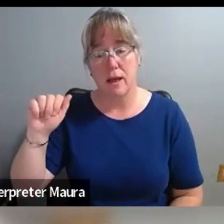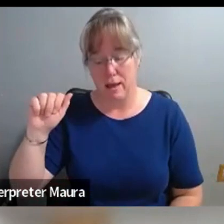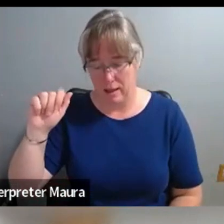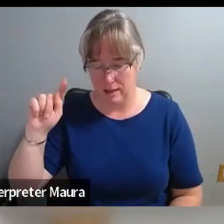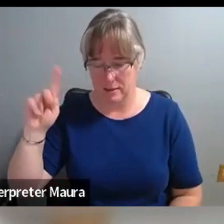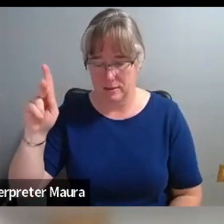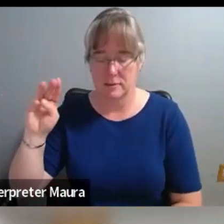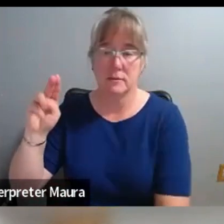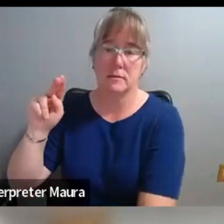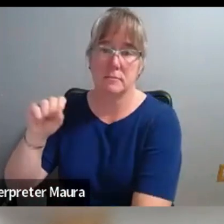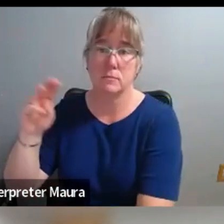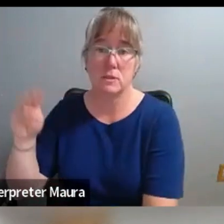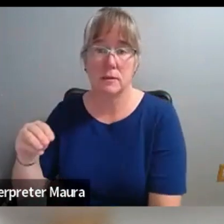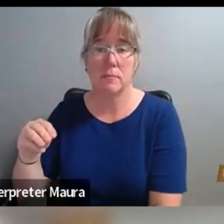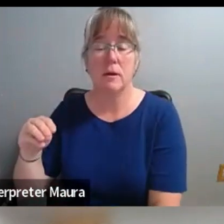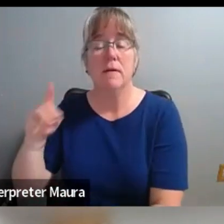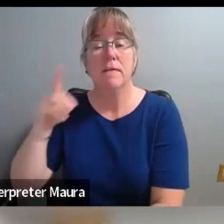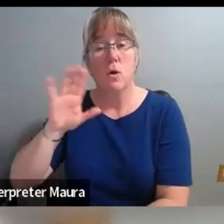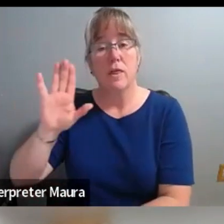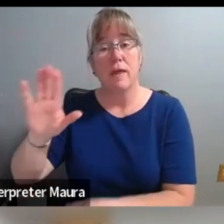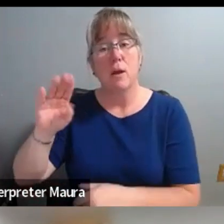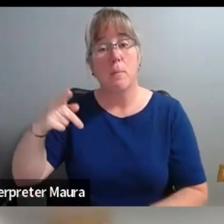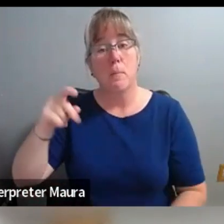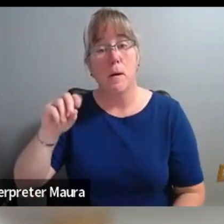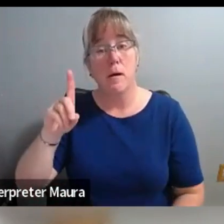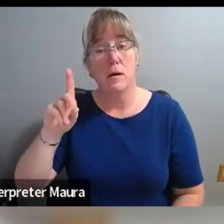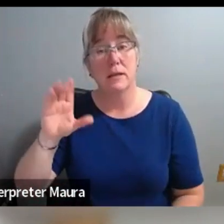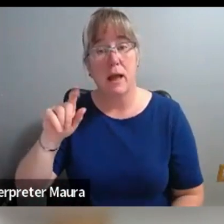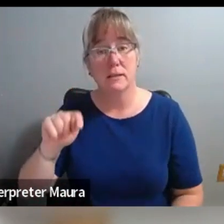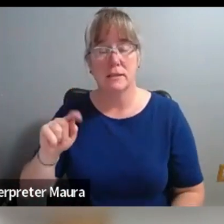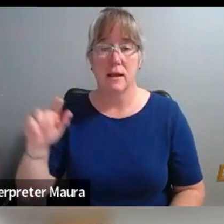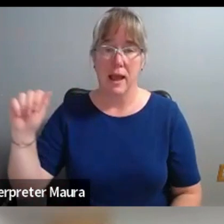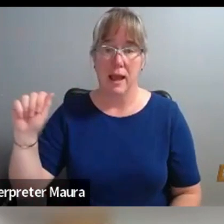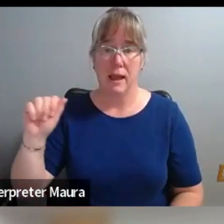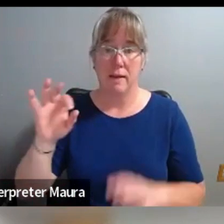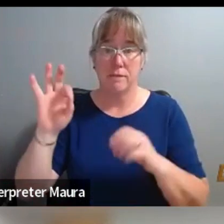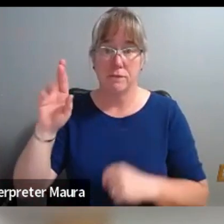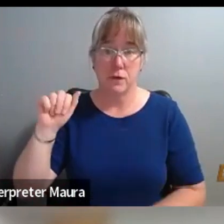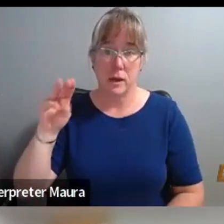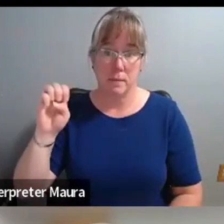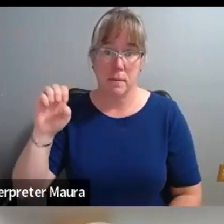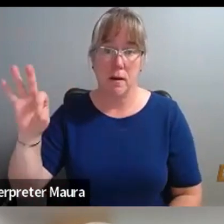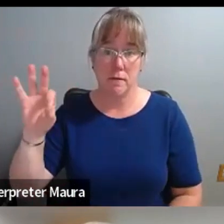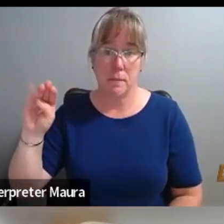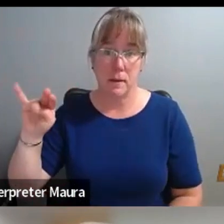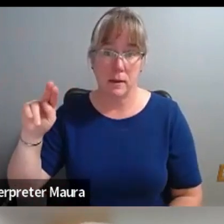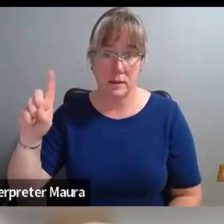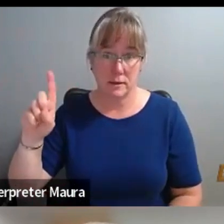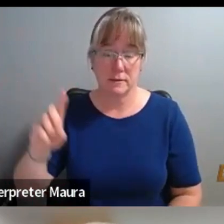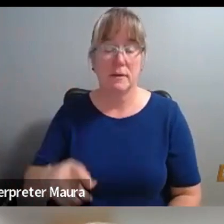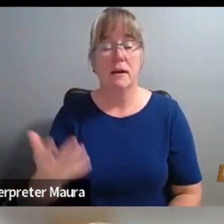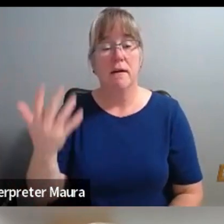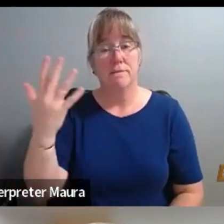A Frame of Mind podcast. A Frame of Mind is a five-episode podcast that, in the